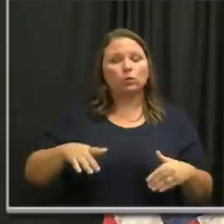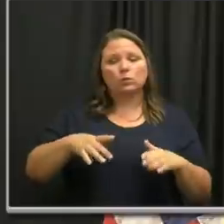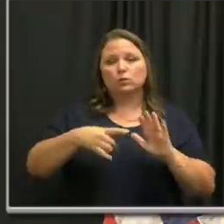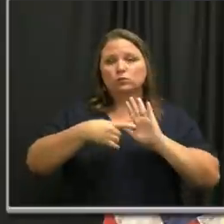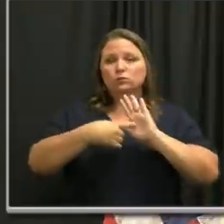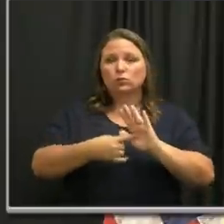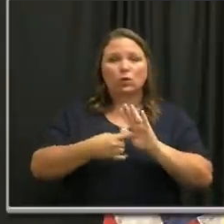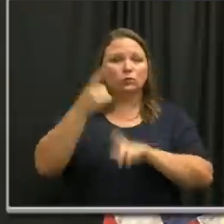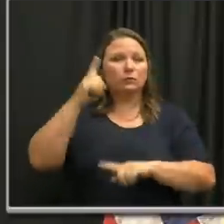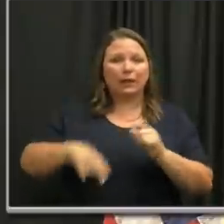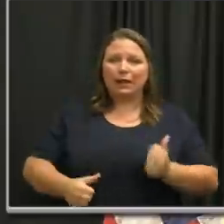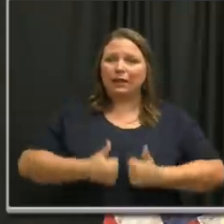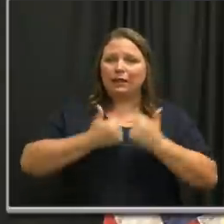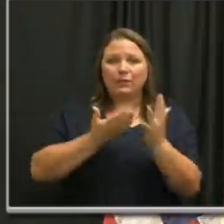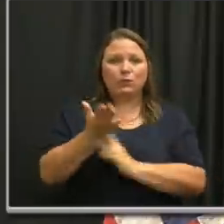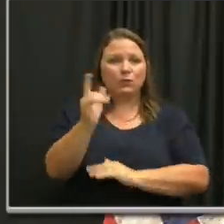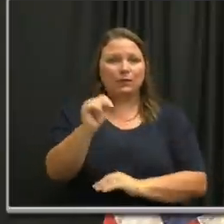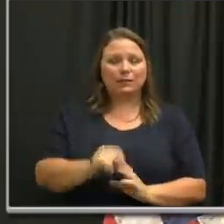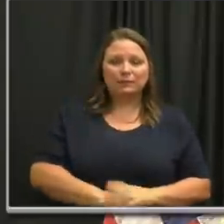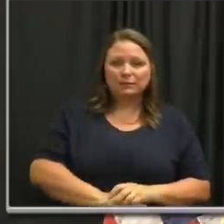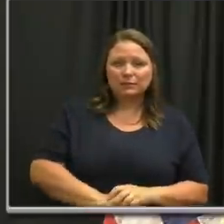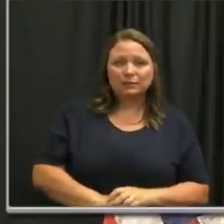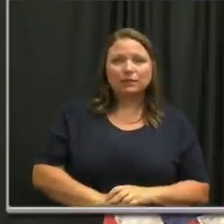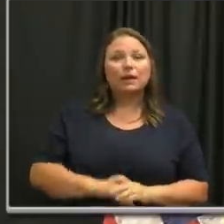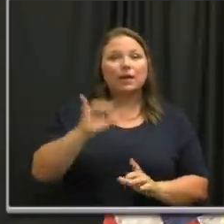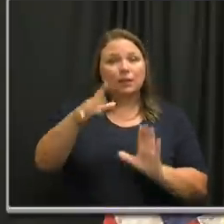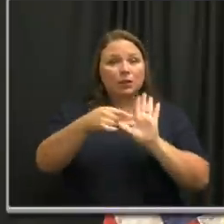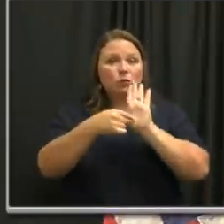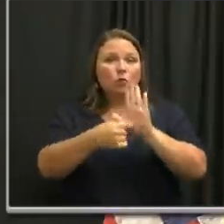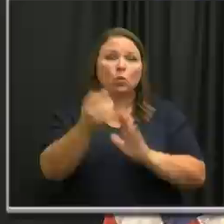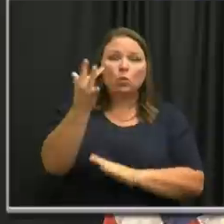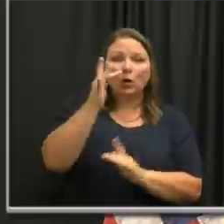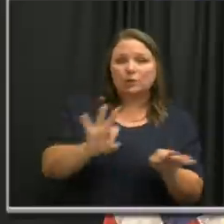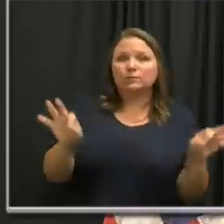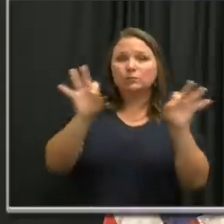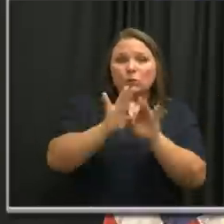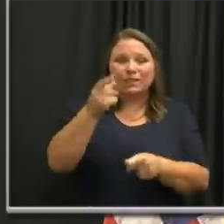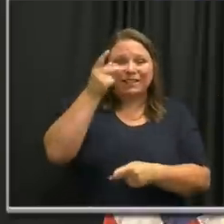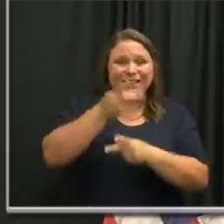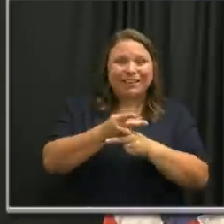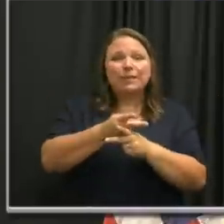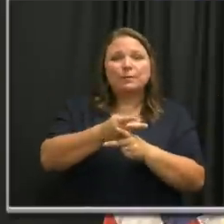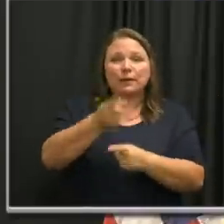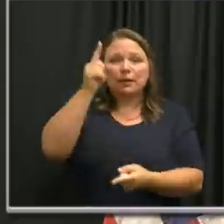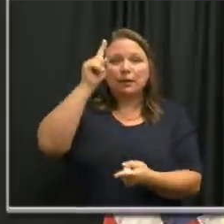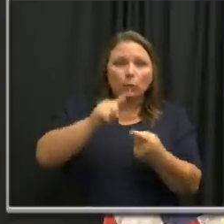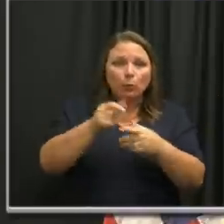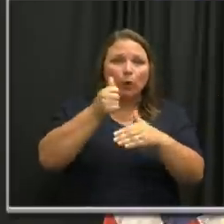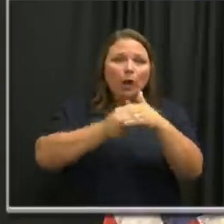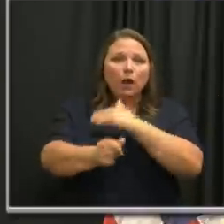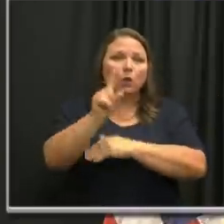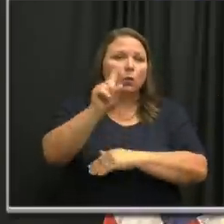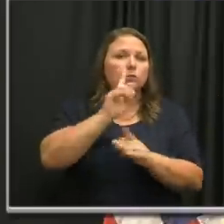untenable situation there. And this just points to why keeping the virus reproductive rate under one is so important.